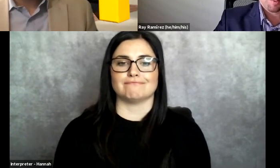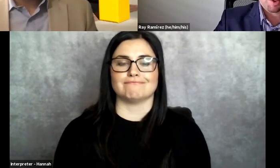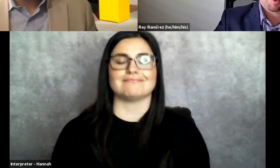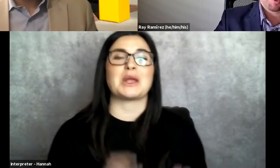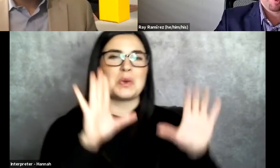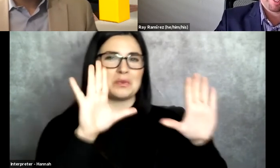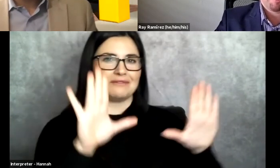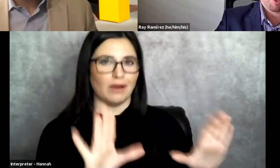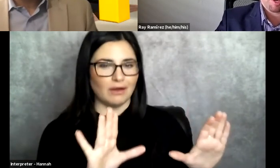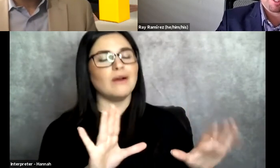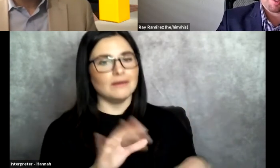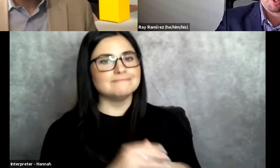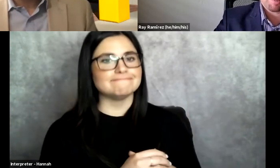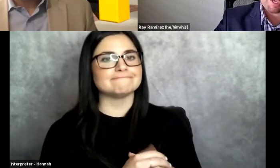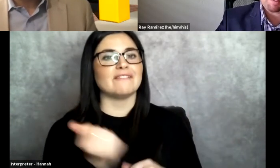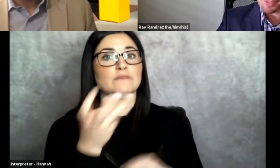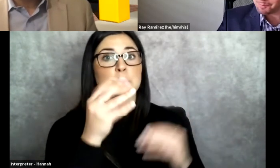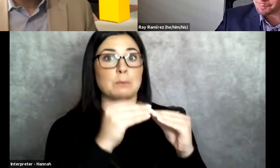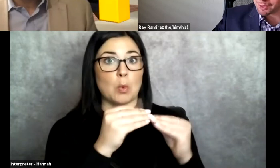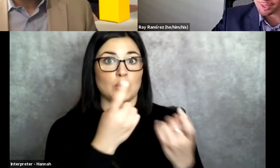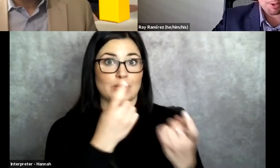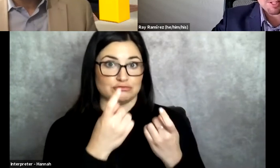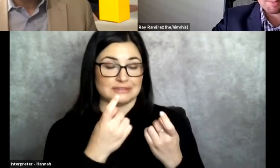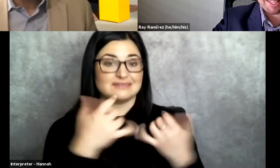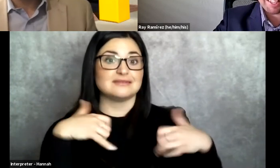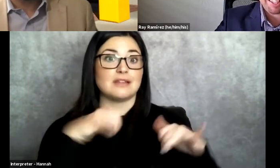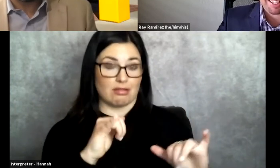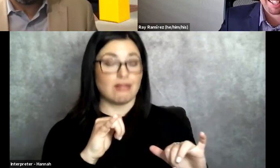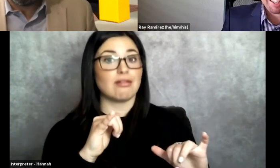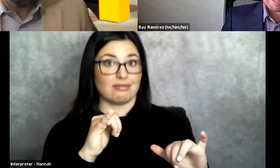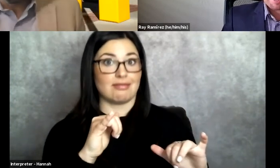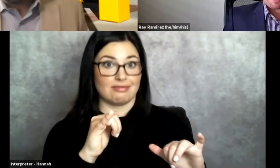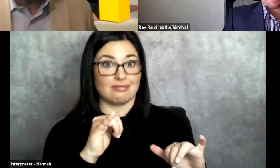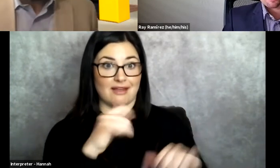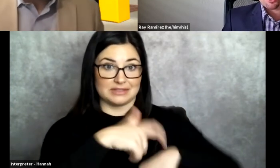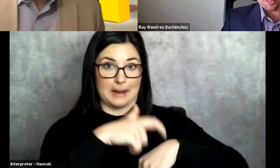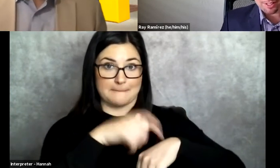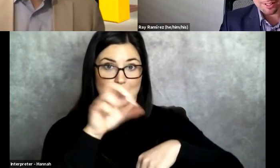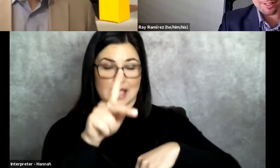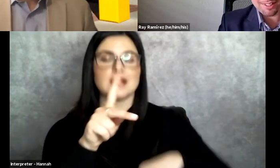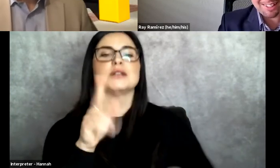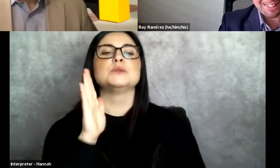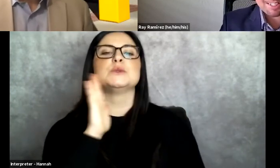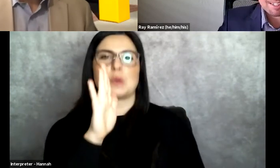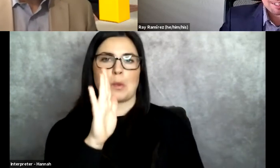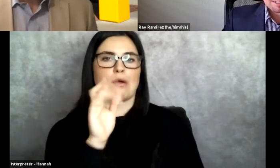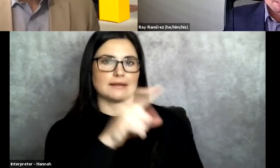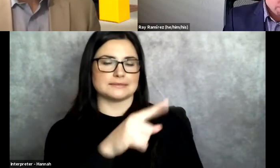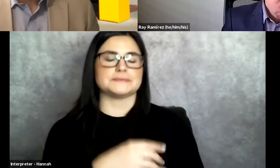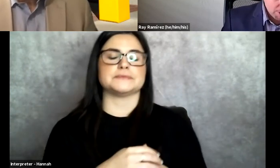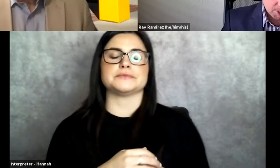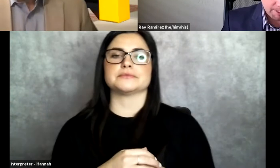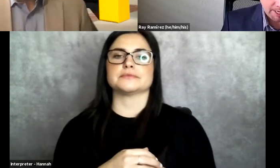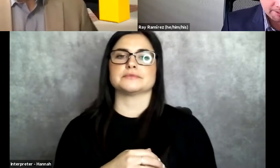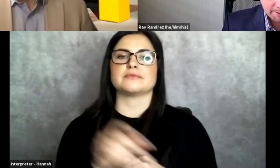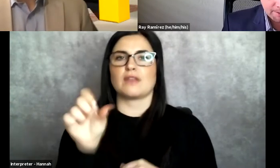Wonderful. Well, we're getting a few questions and we do have time. So I'm going to go ahead and pose them, Danny. So this is a, this is